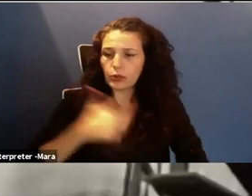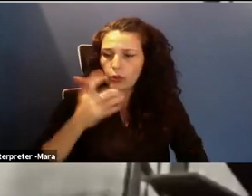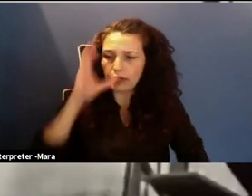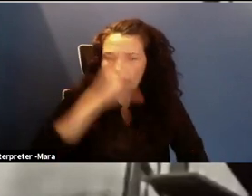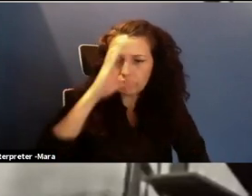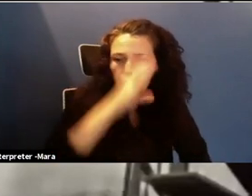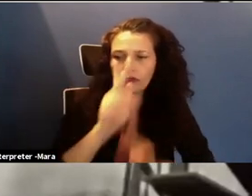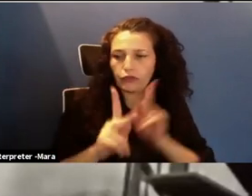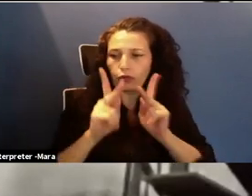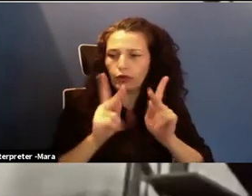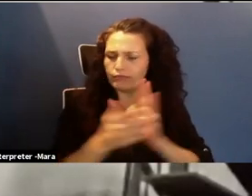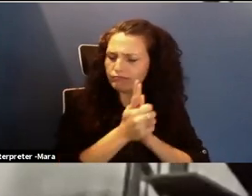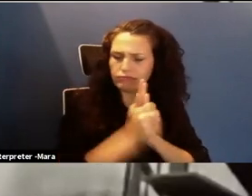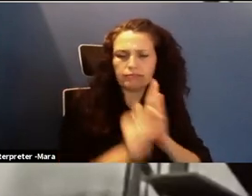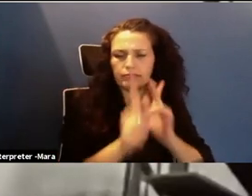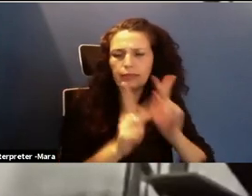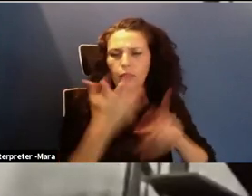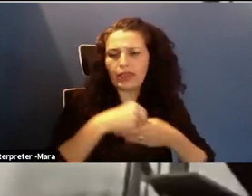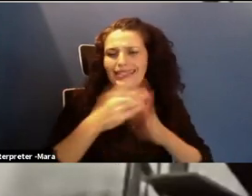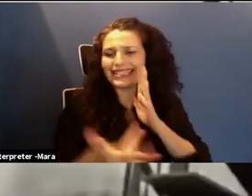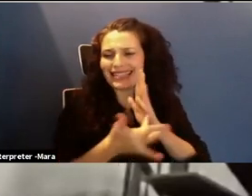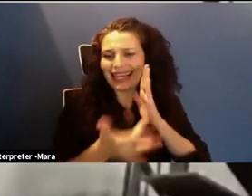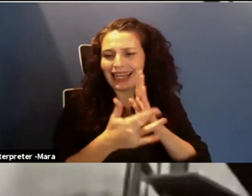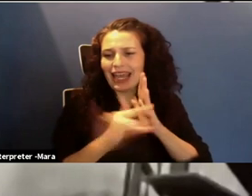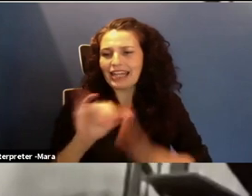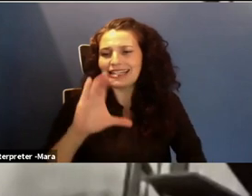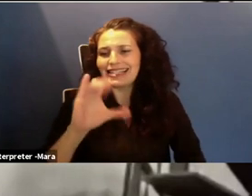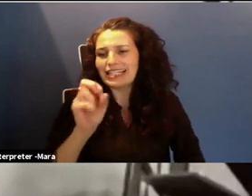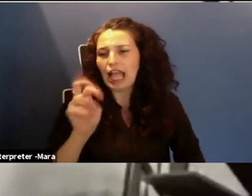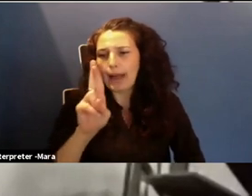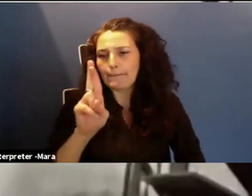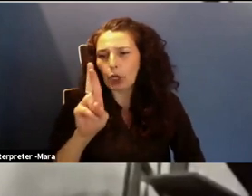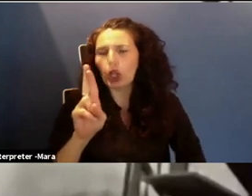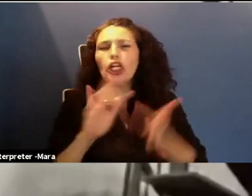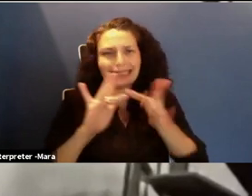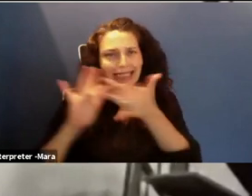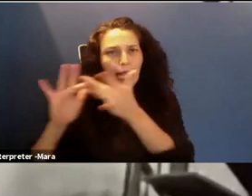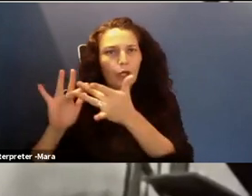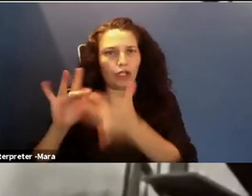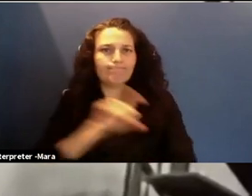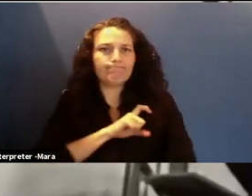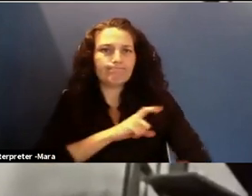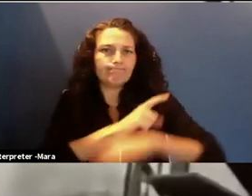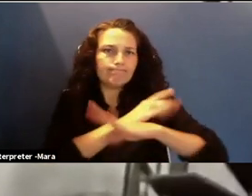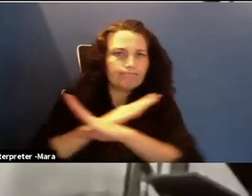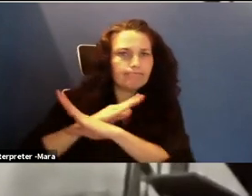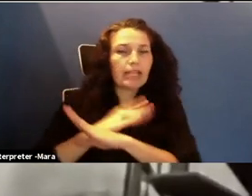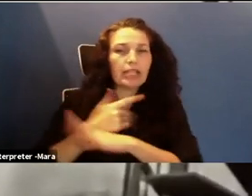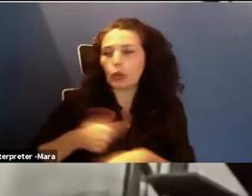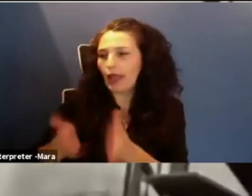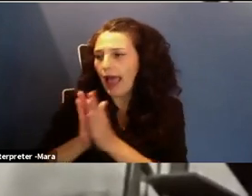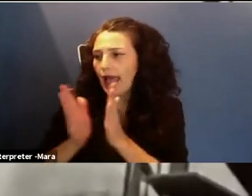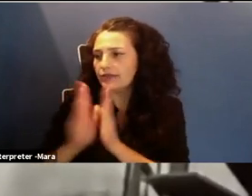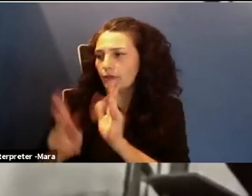cybersecurity. That means we need help from places like the Geena Davis Institute.